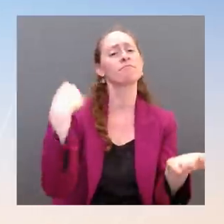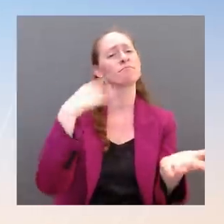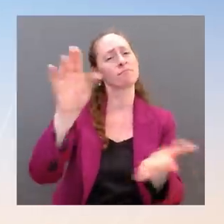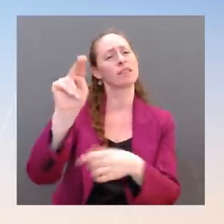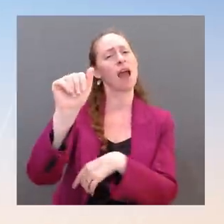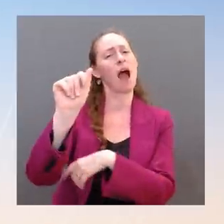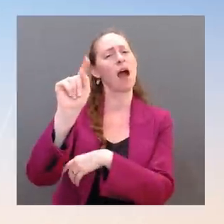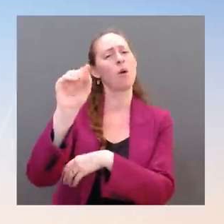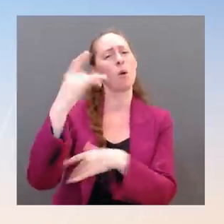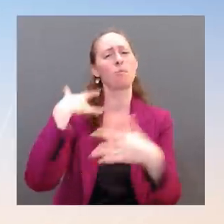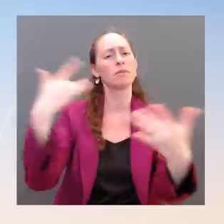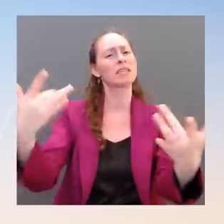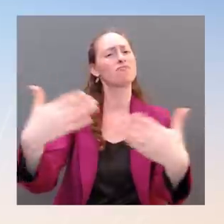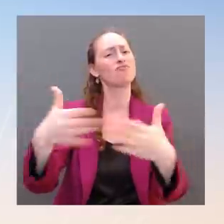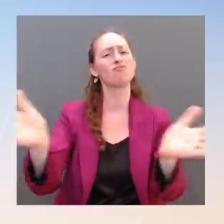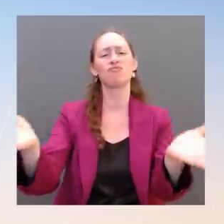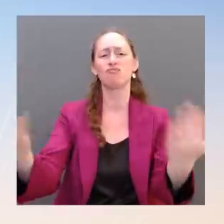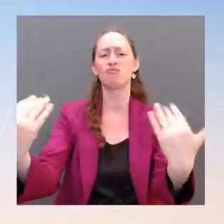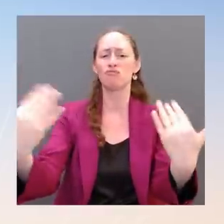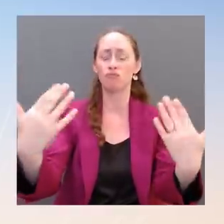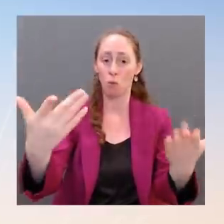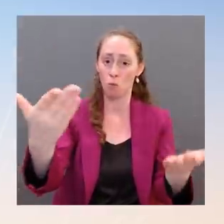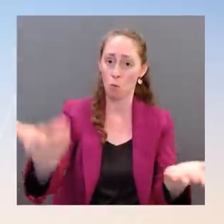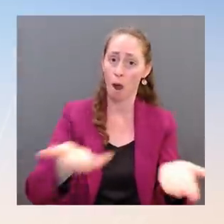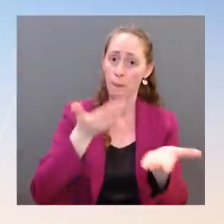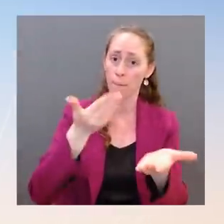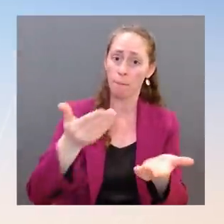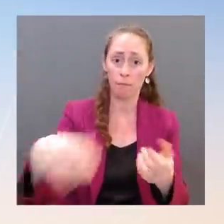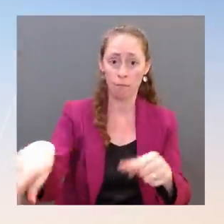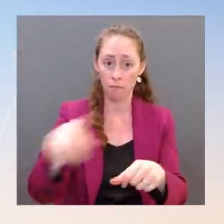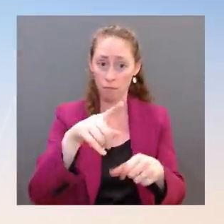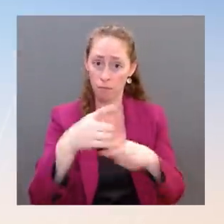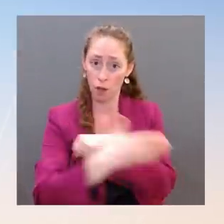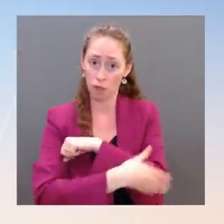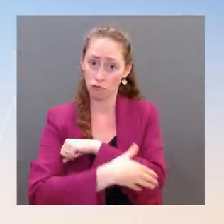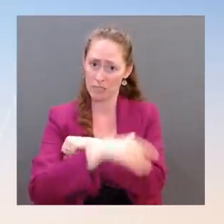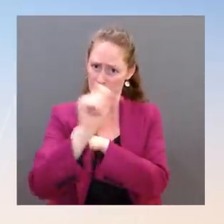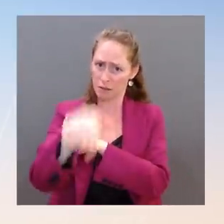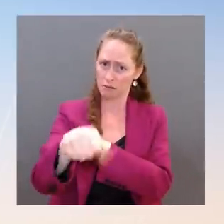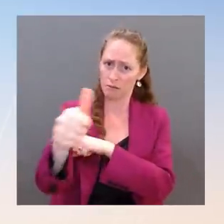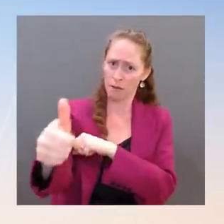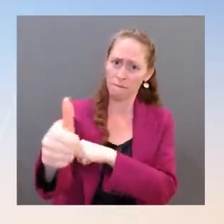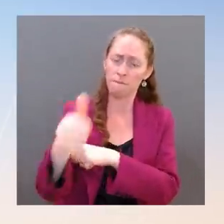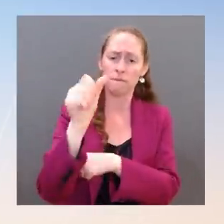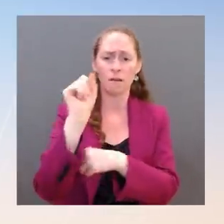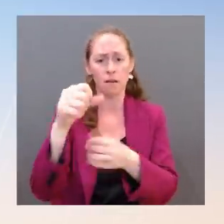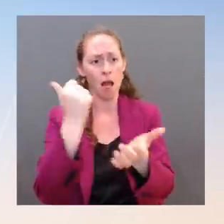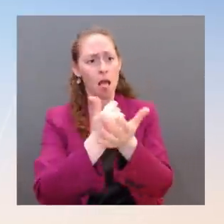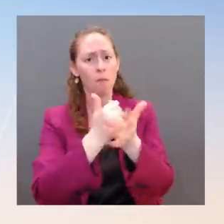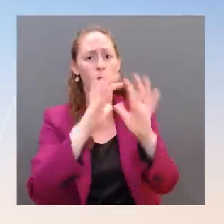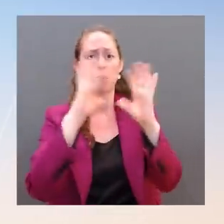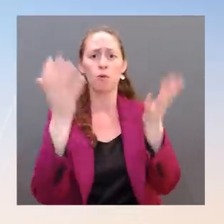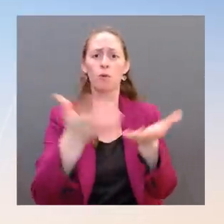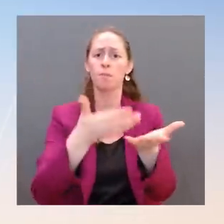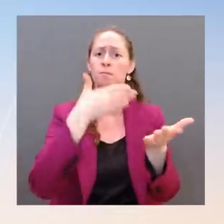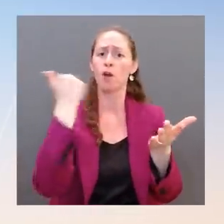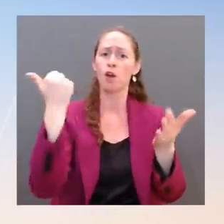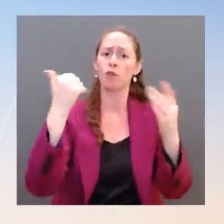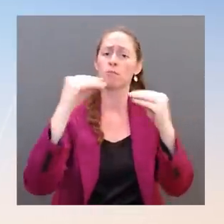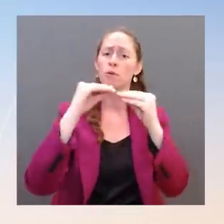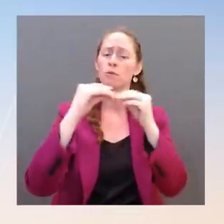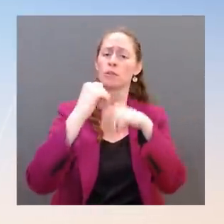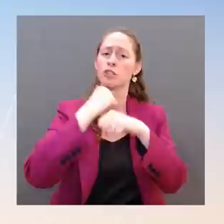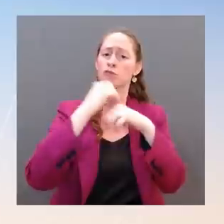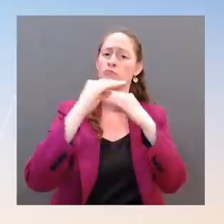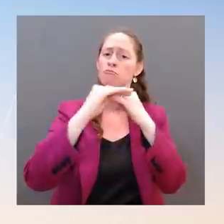to the alliance and to overall European security, they should be admitted. That is a principle that President Biden has believed since long before he occupied